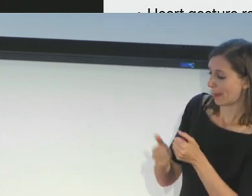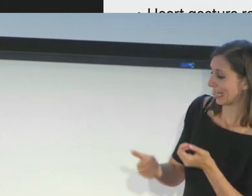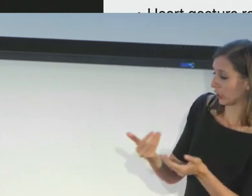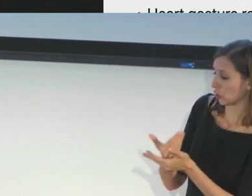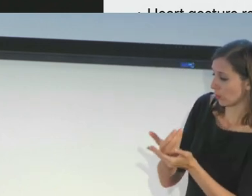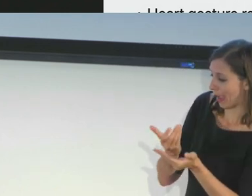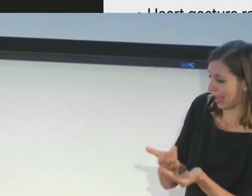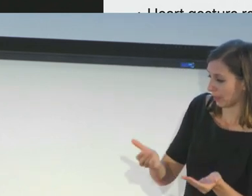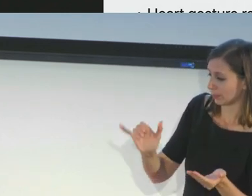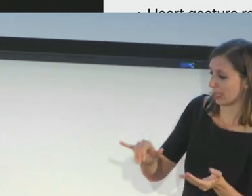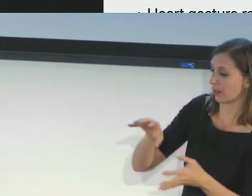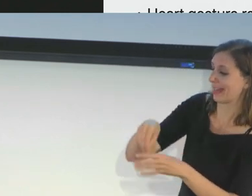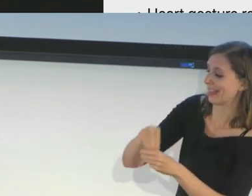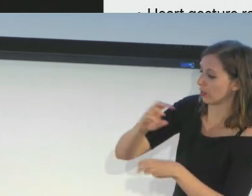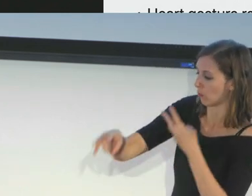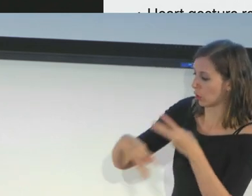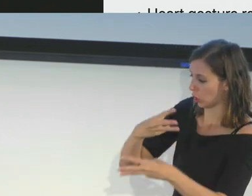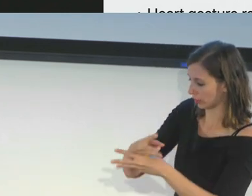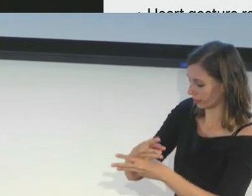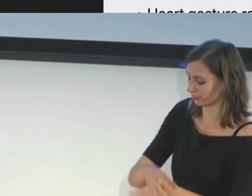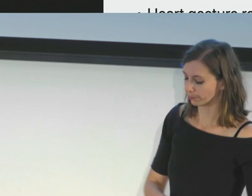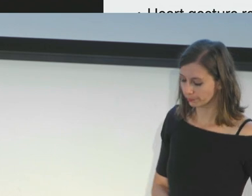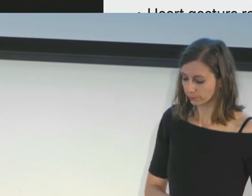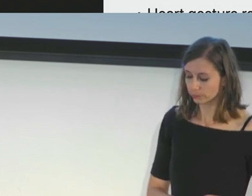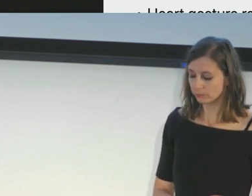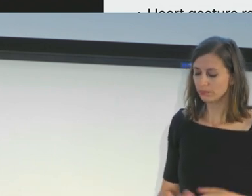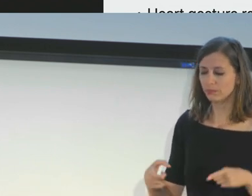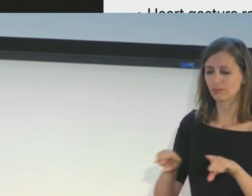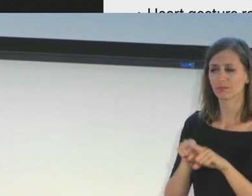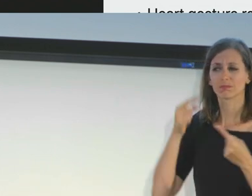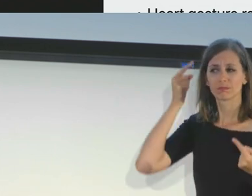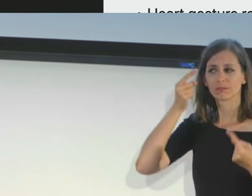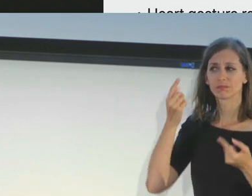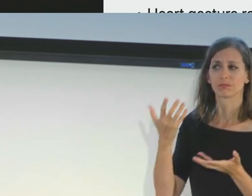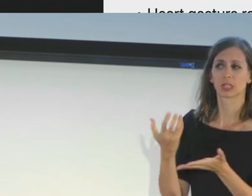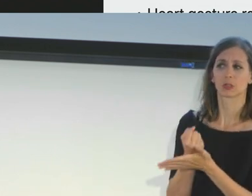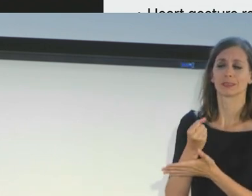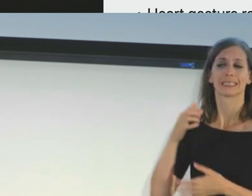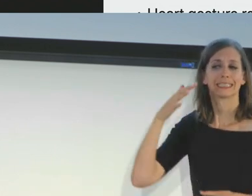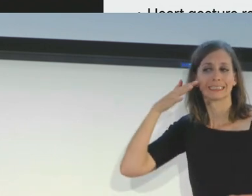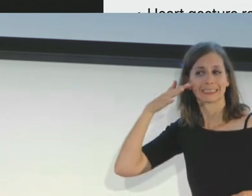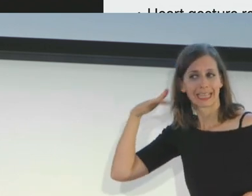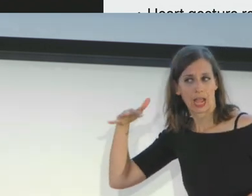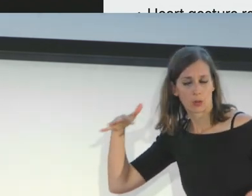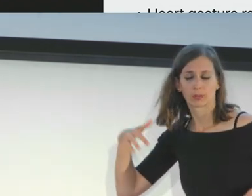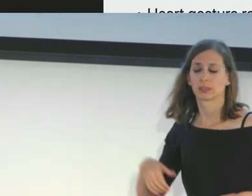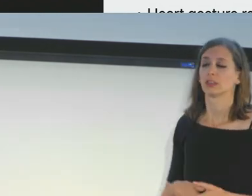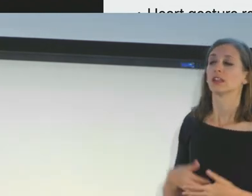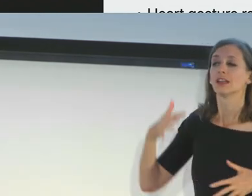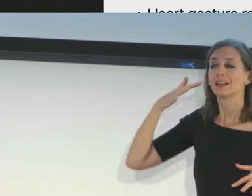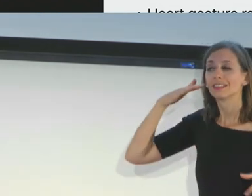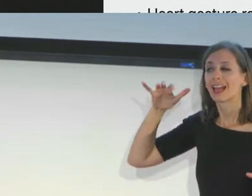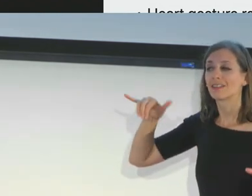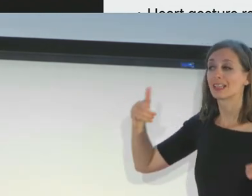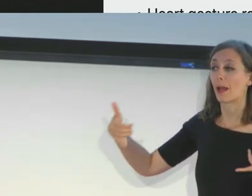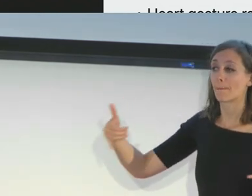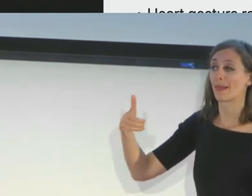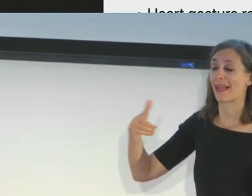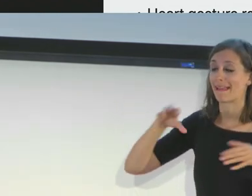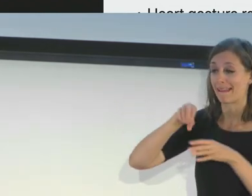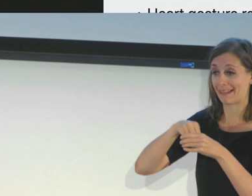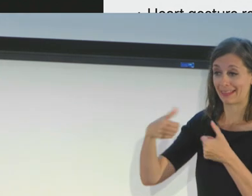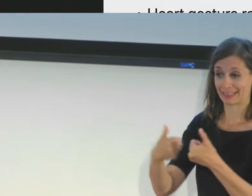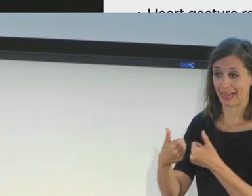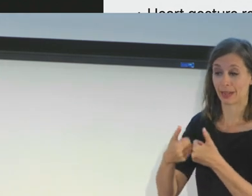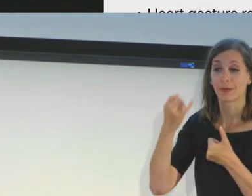any new items that are available in the world. Also consider utilizing sounds when actions are performed. The